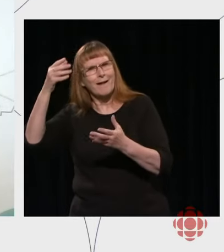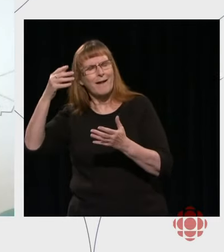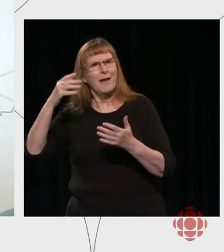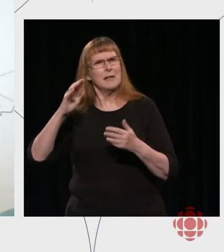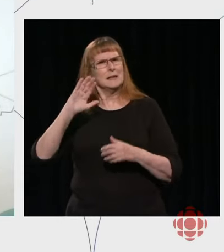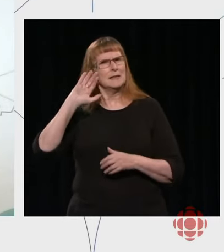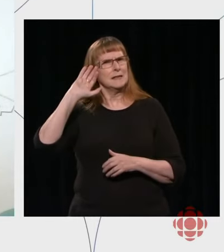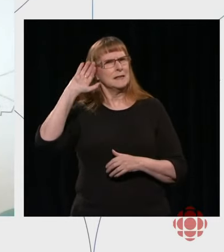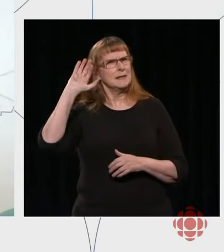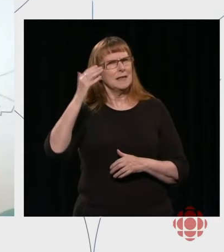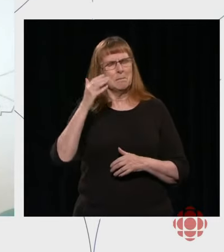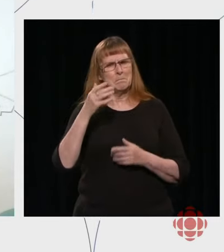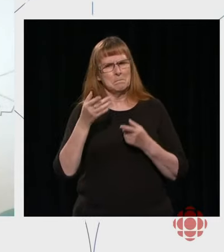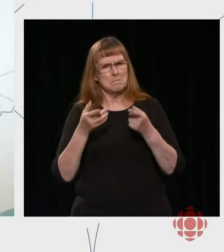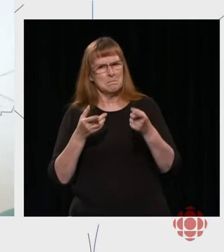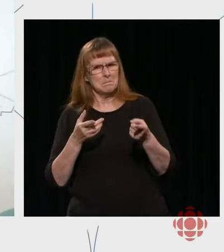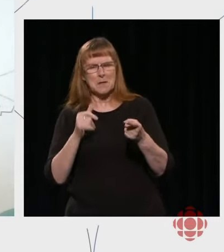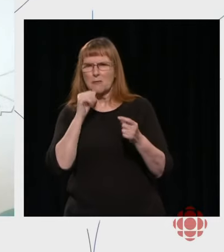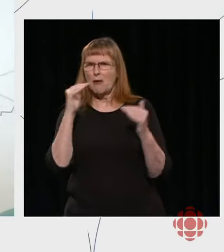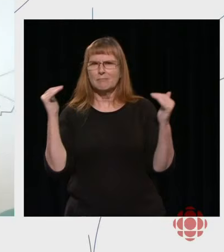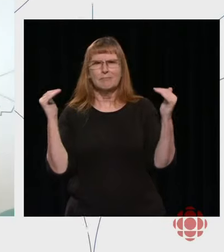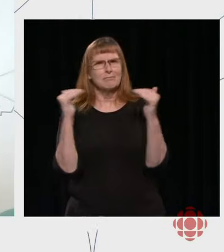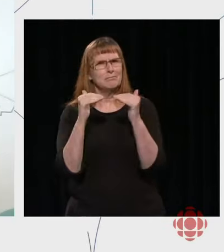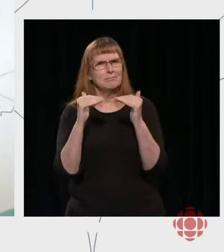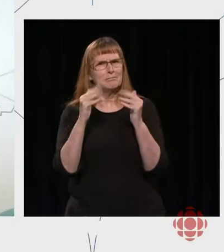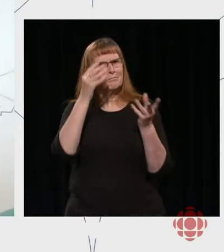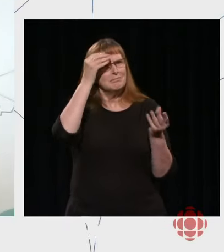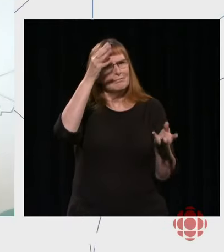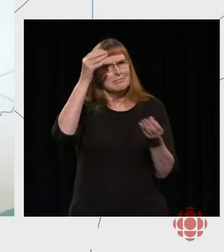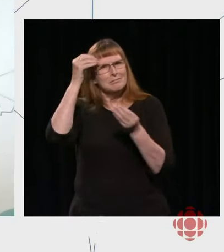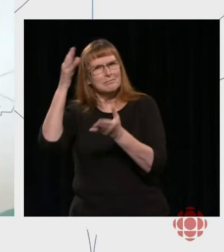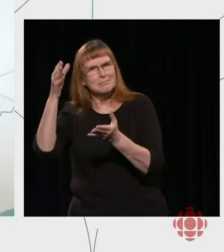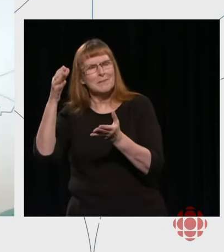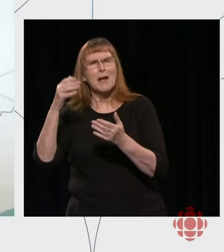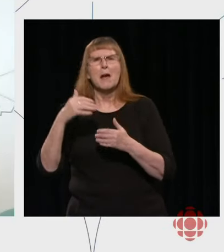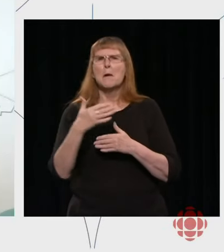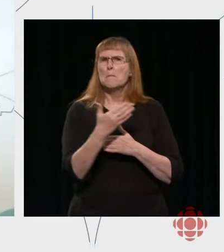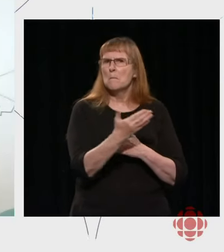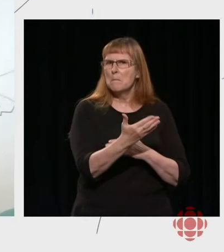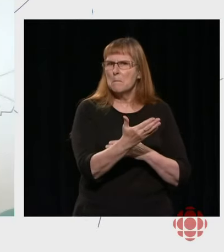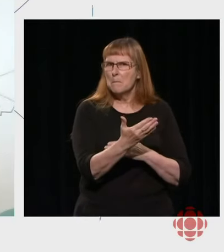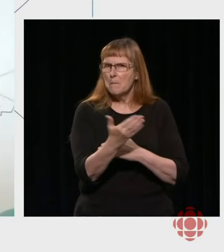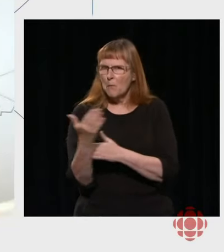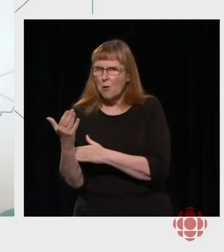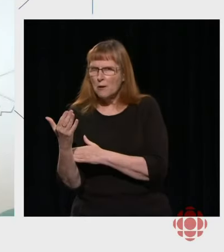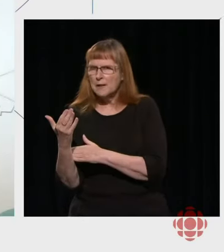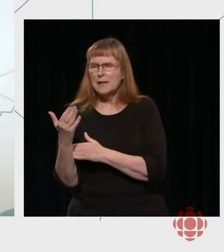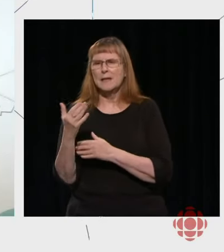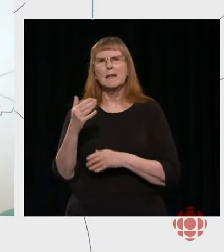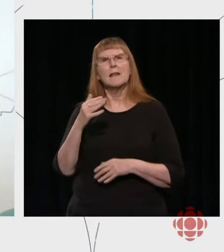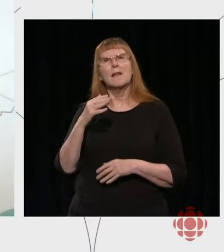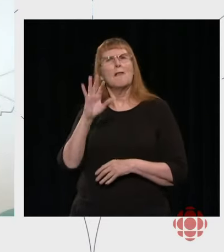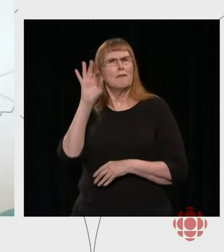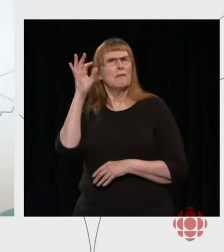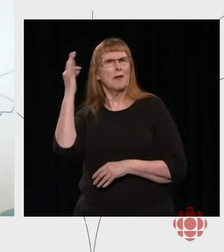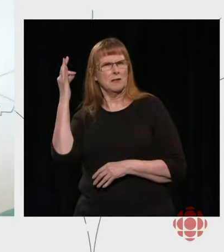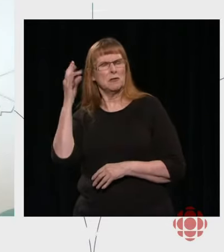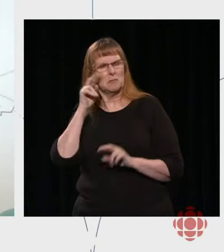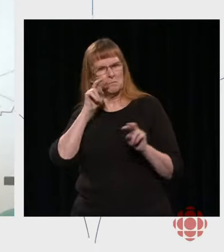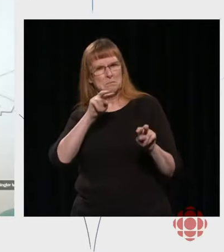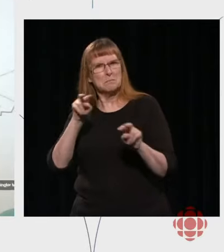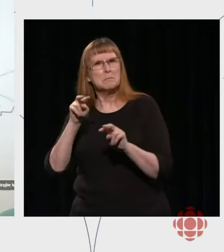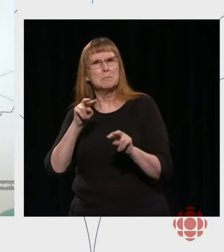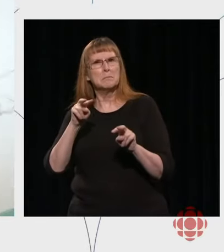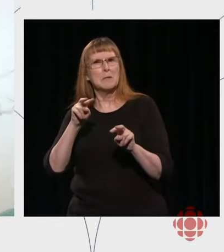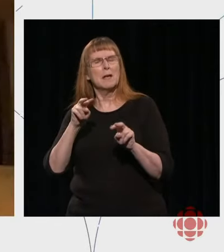They say, I listen to news in the morning from Ontario and the news is,